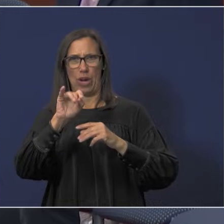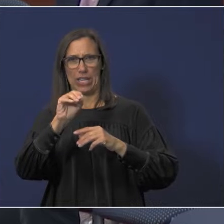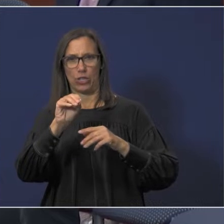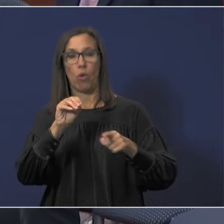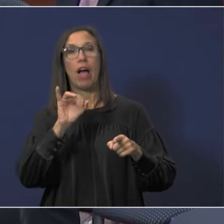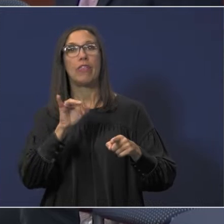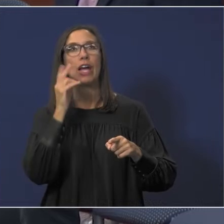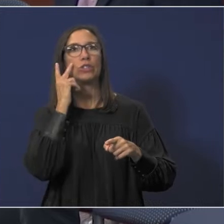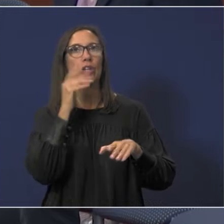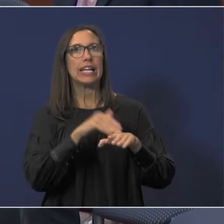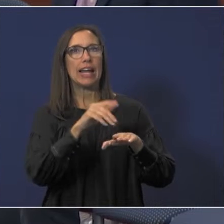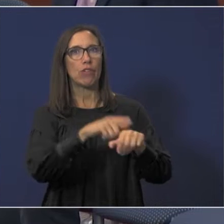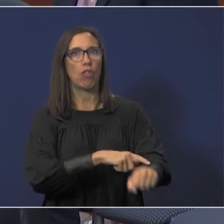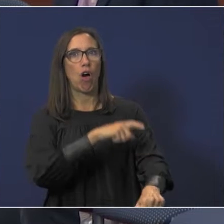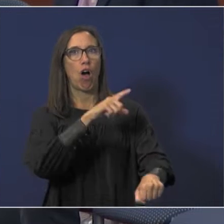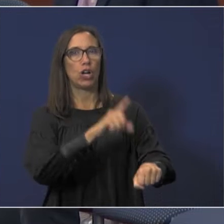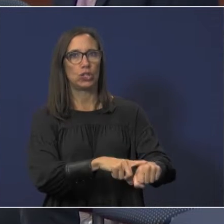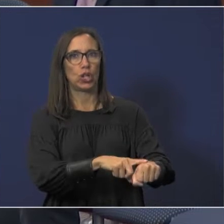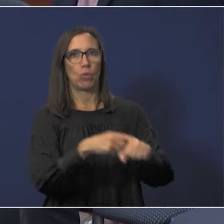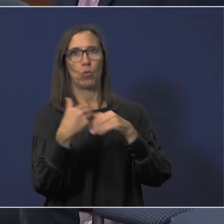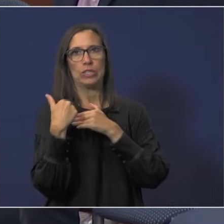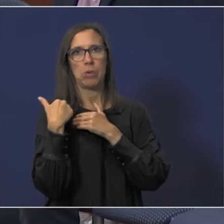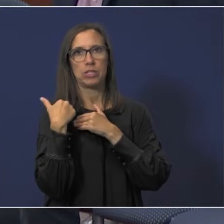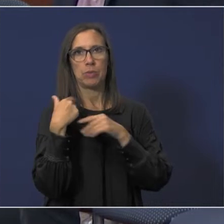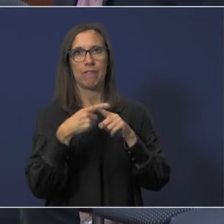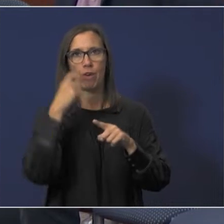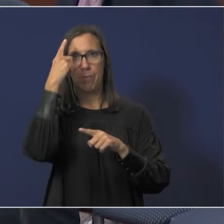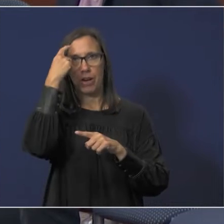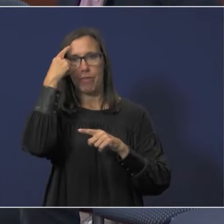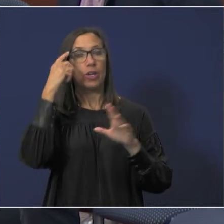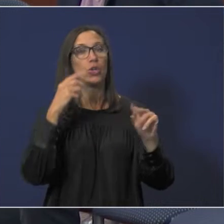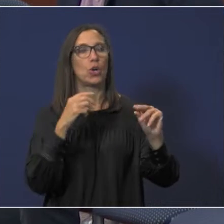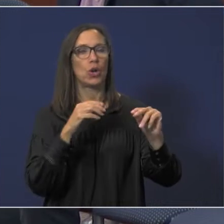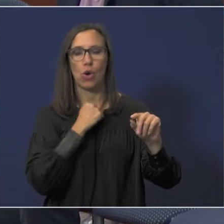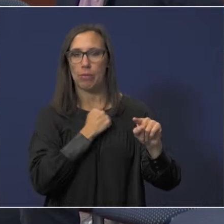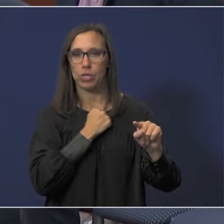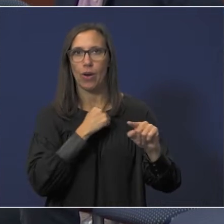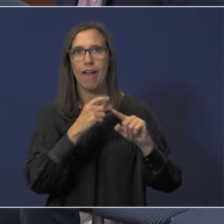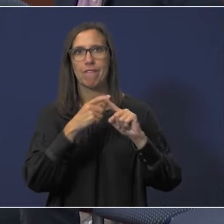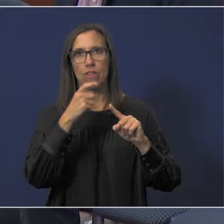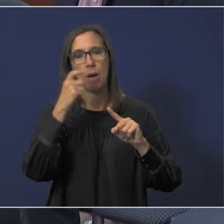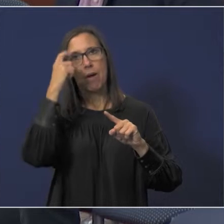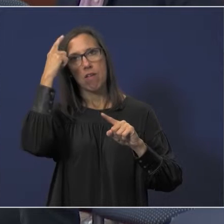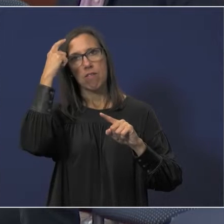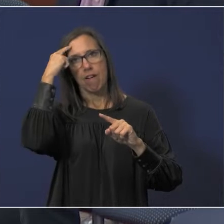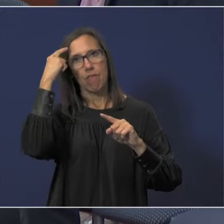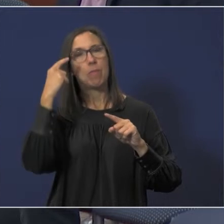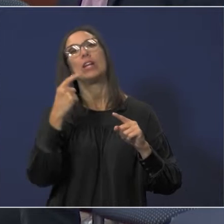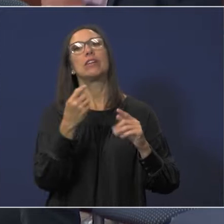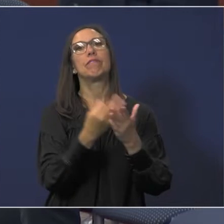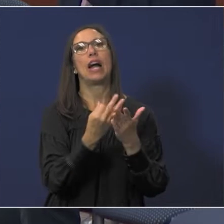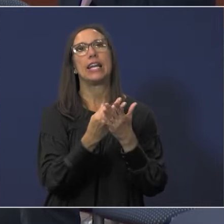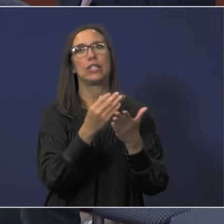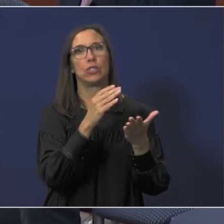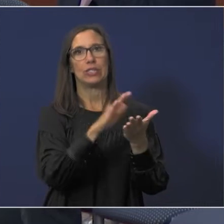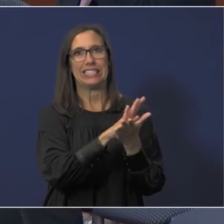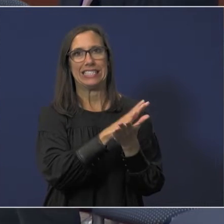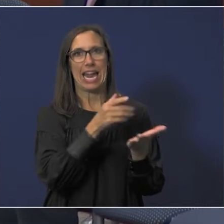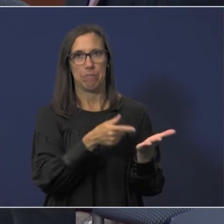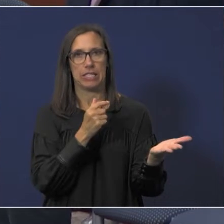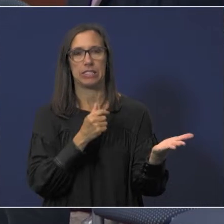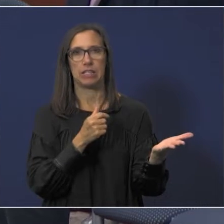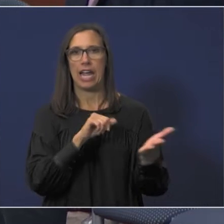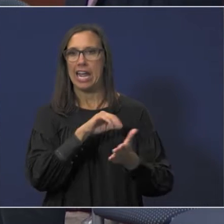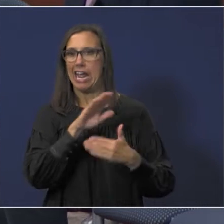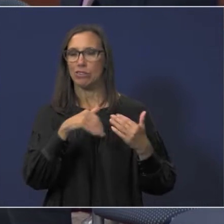looking at our long-term liabilities from our governmental, or sorry, government-wide financial statements. So it's